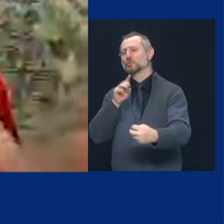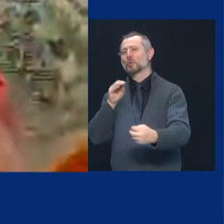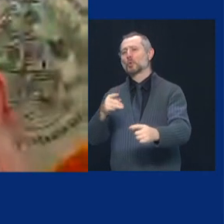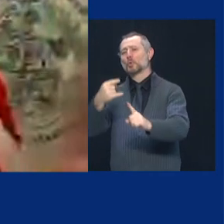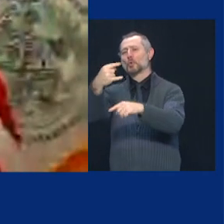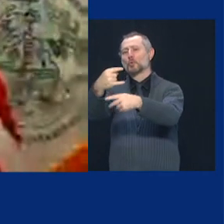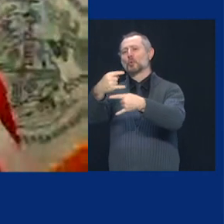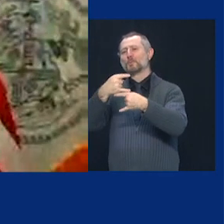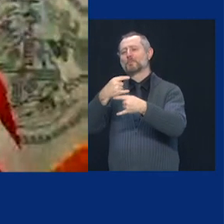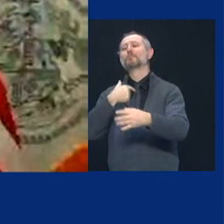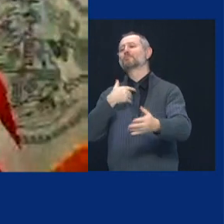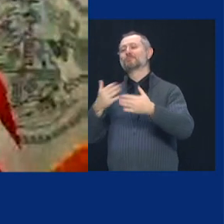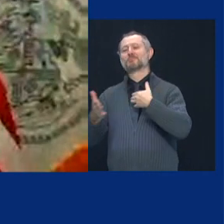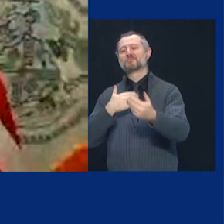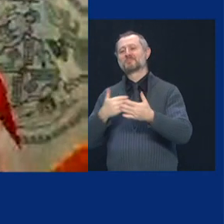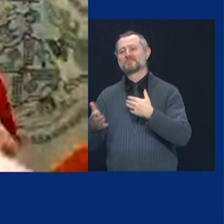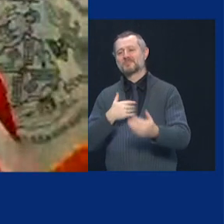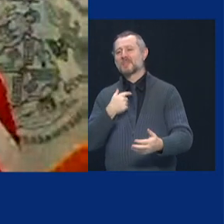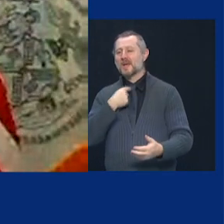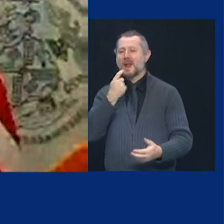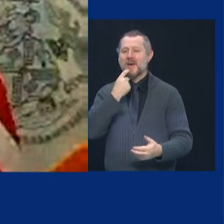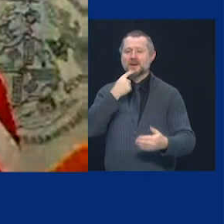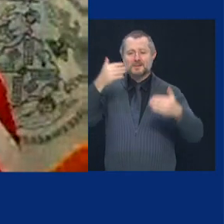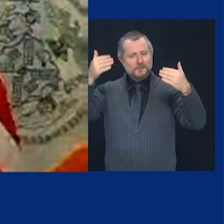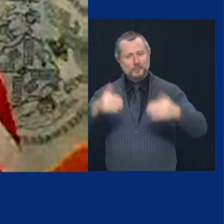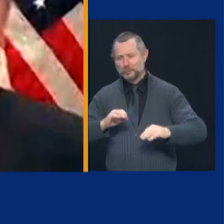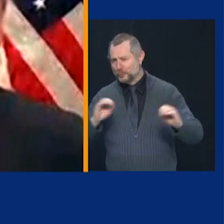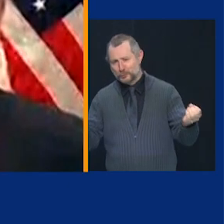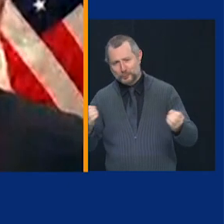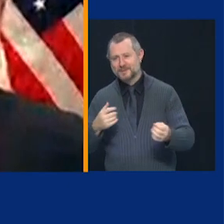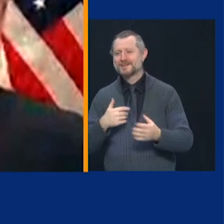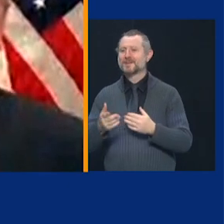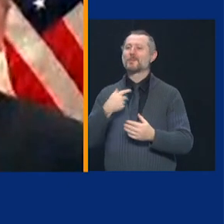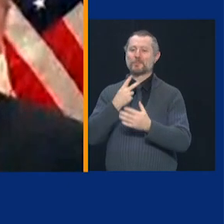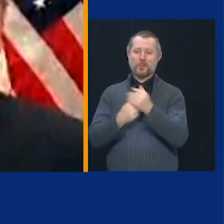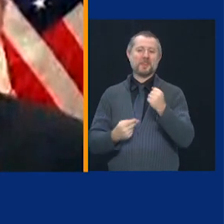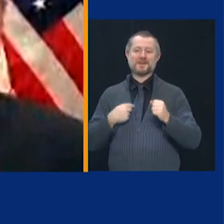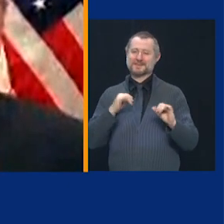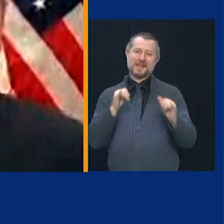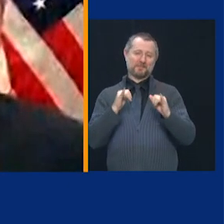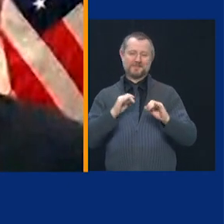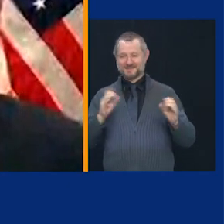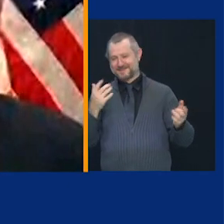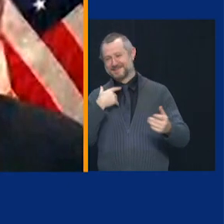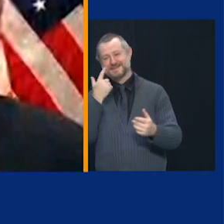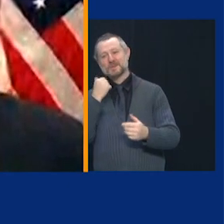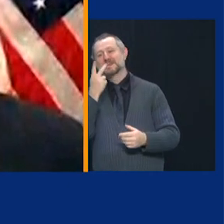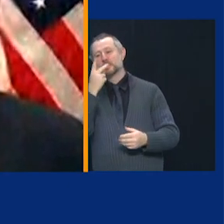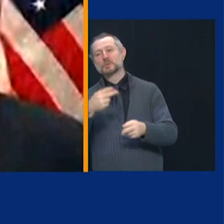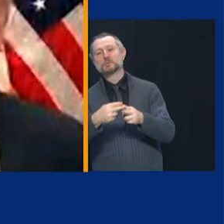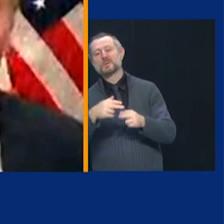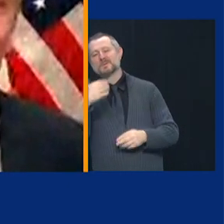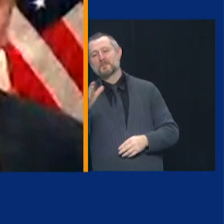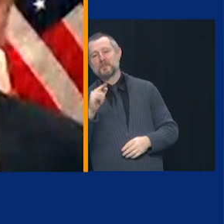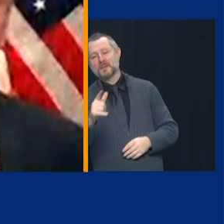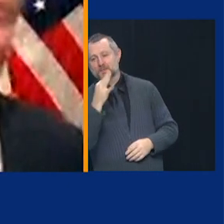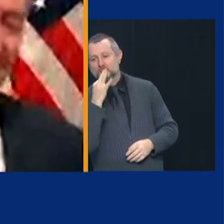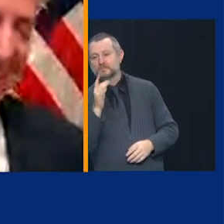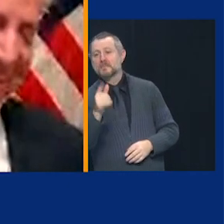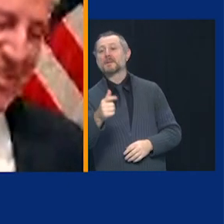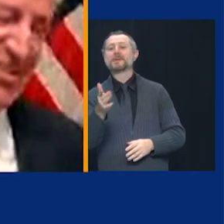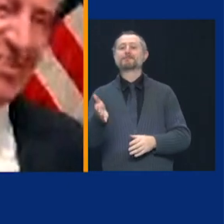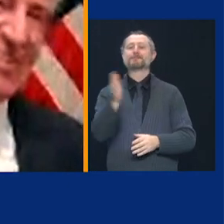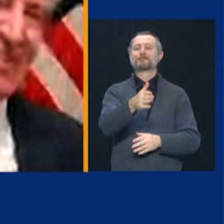plexiglass no plexiglass i'll see you soon bill mario salento our partner